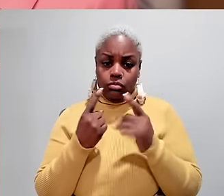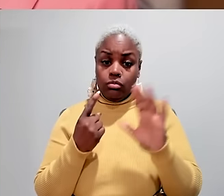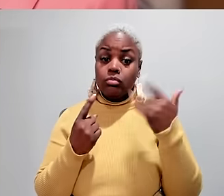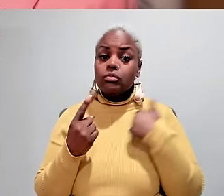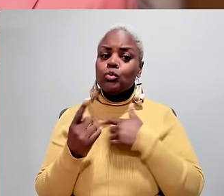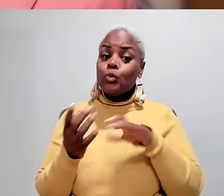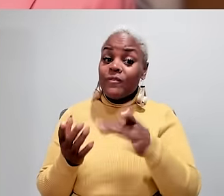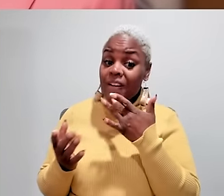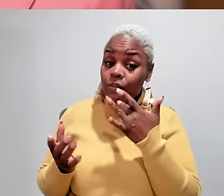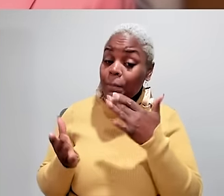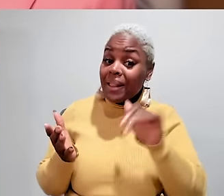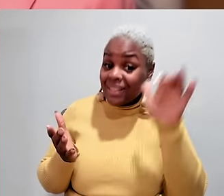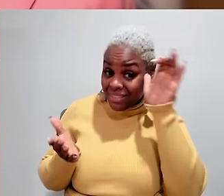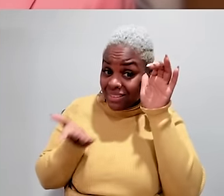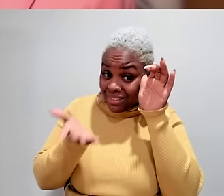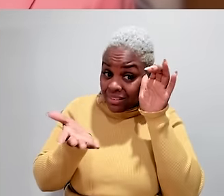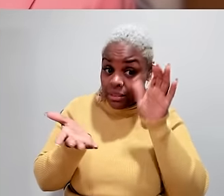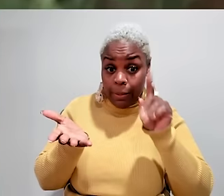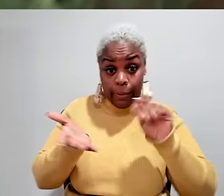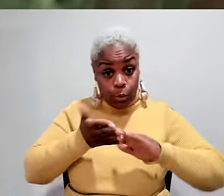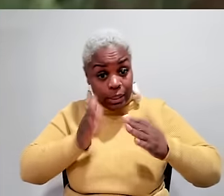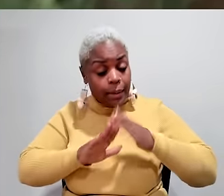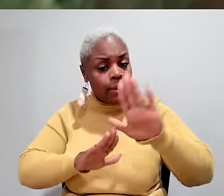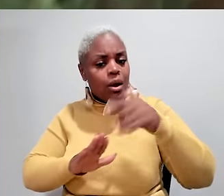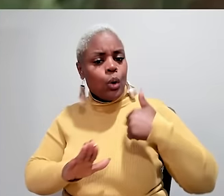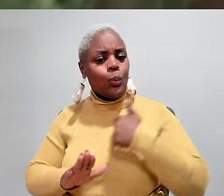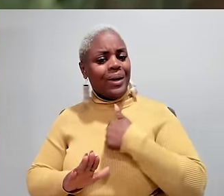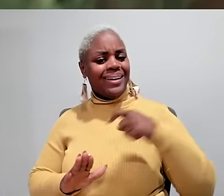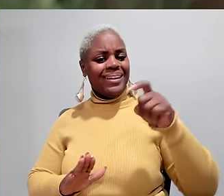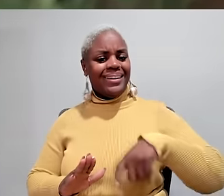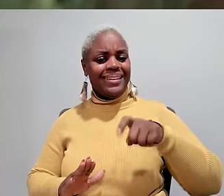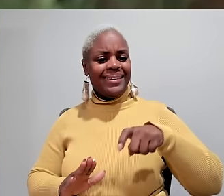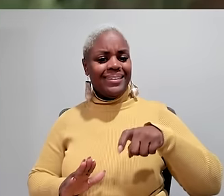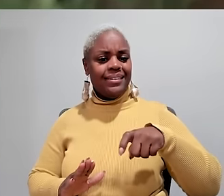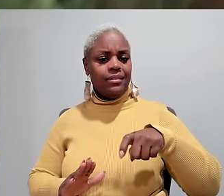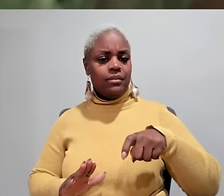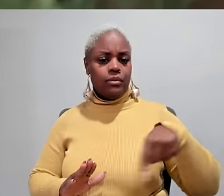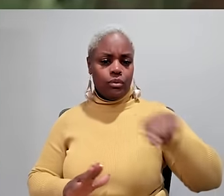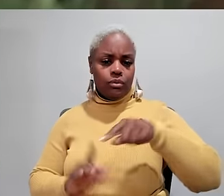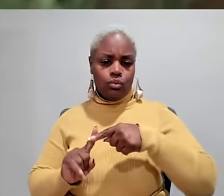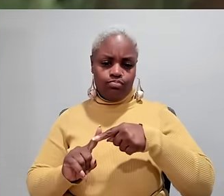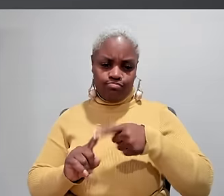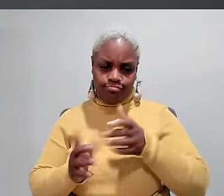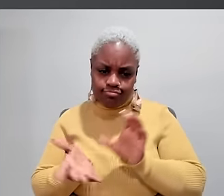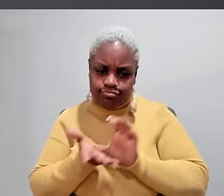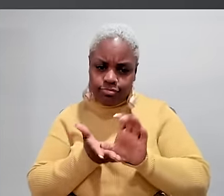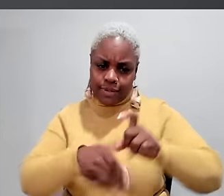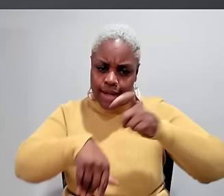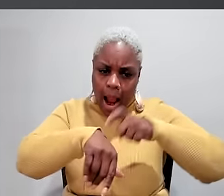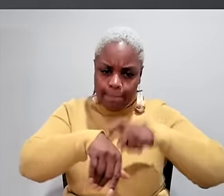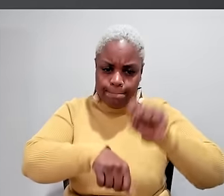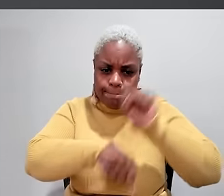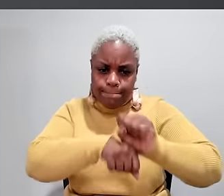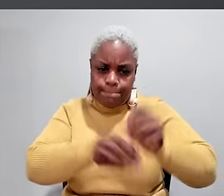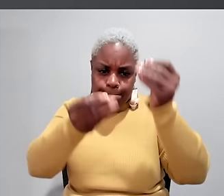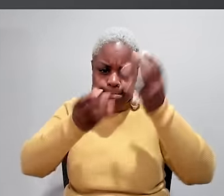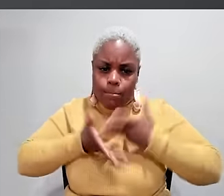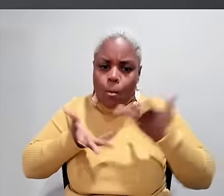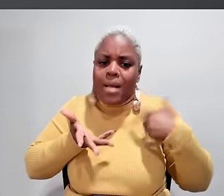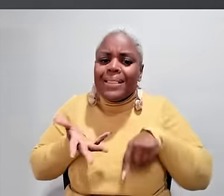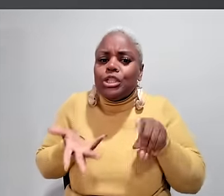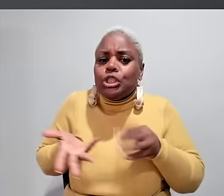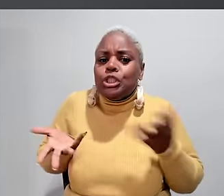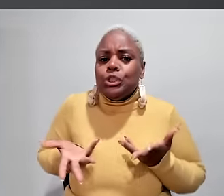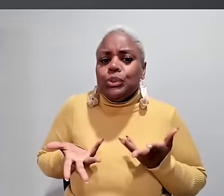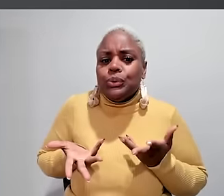We are pushed to the side as a kind consideration, so we are doing you a favor by listening to you, disability community, and we need you to spend an